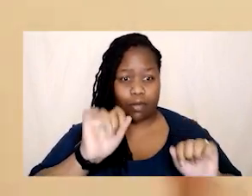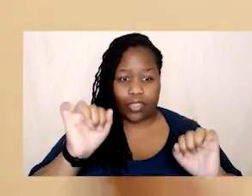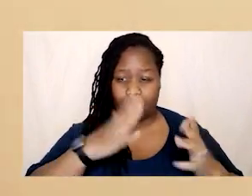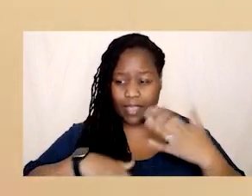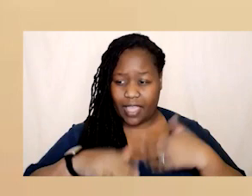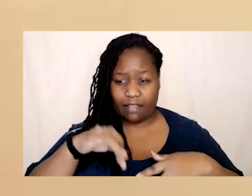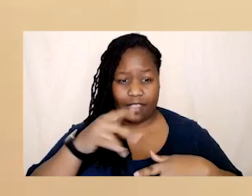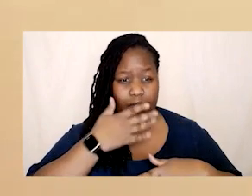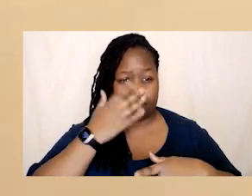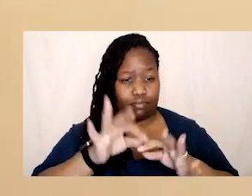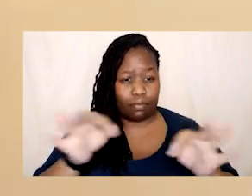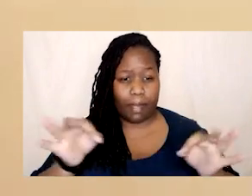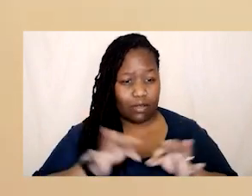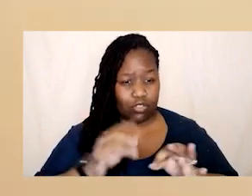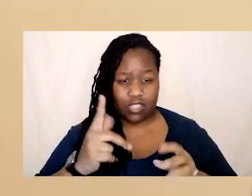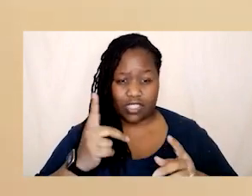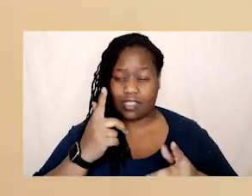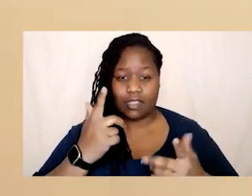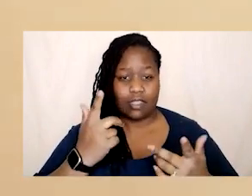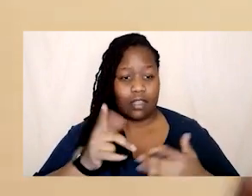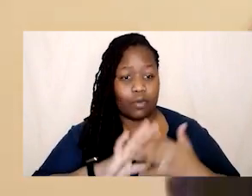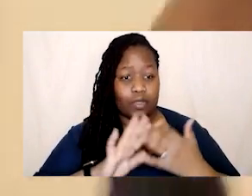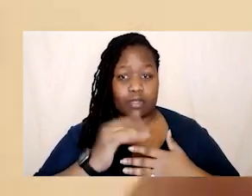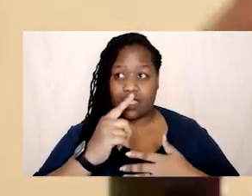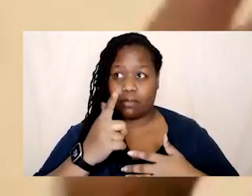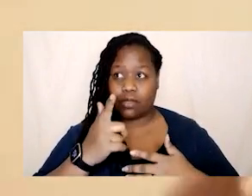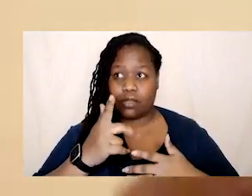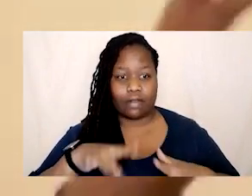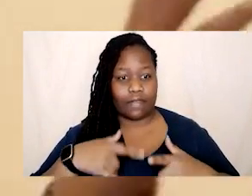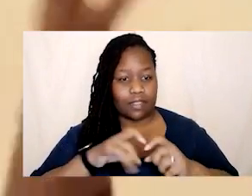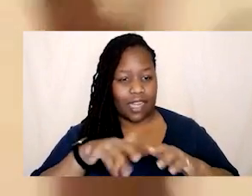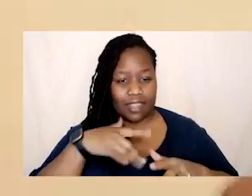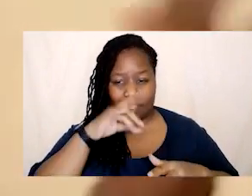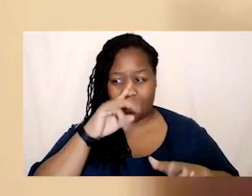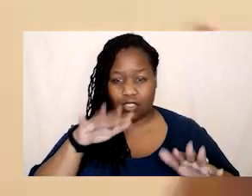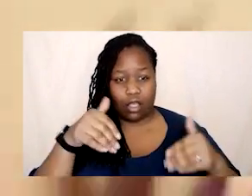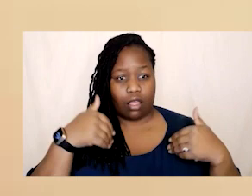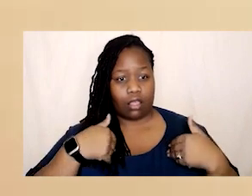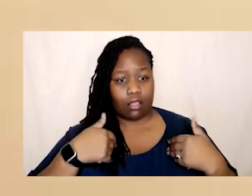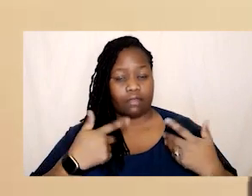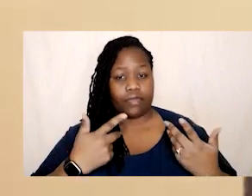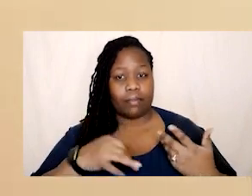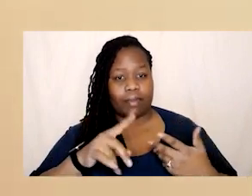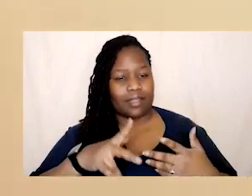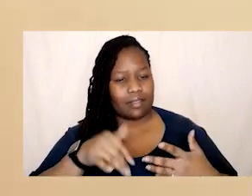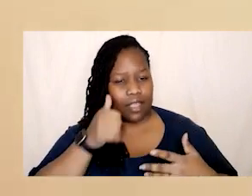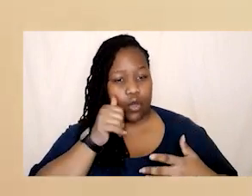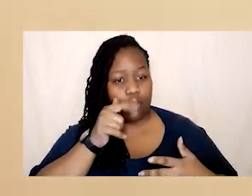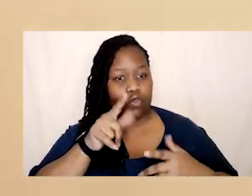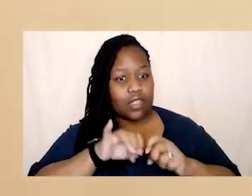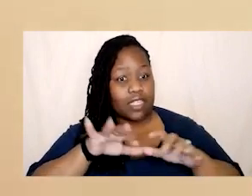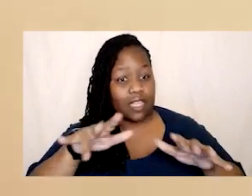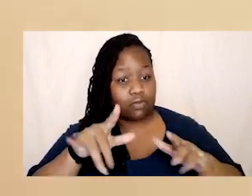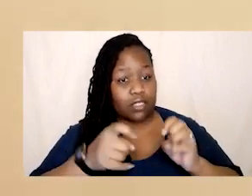of boundary could just mean that um someone could feel like they have to retreat when they know that that for that diaspora it's so important to have community